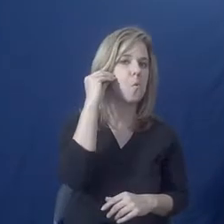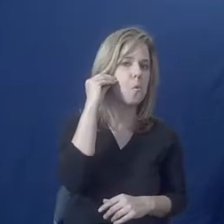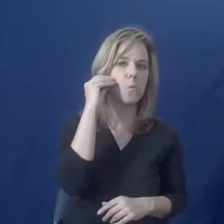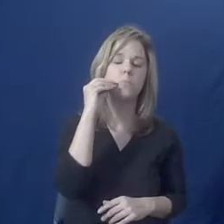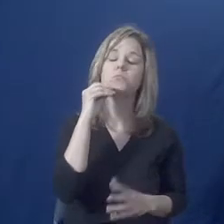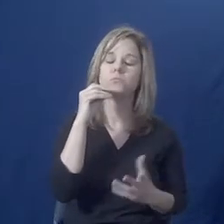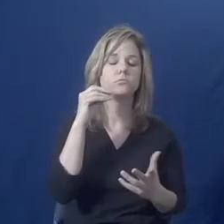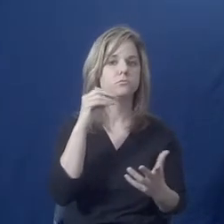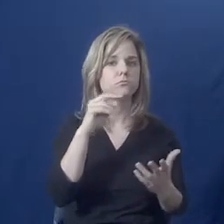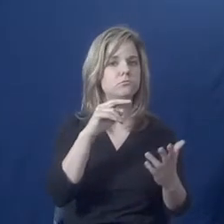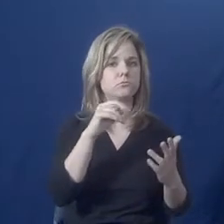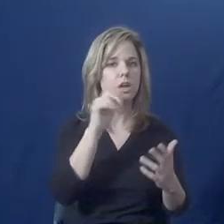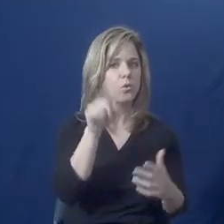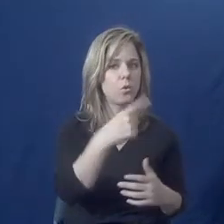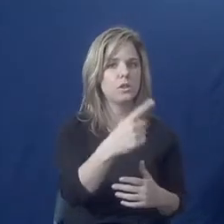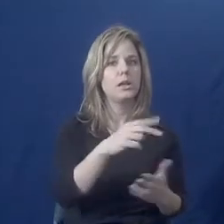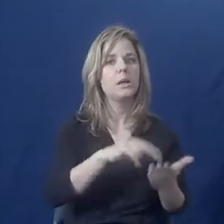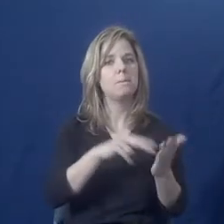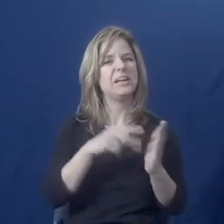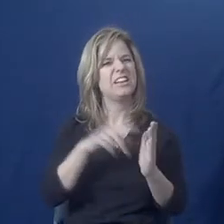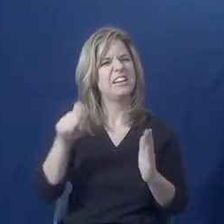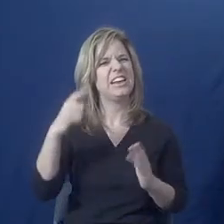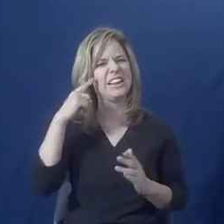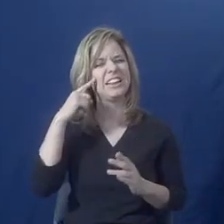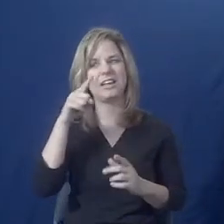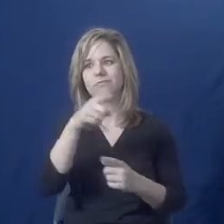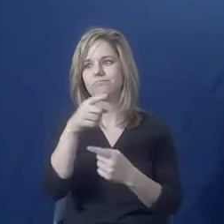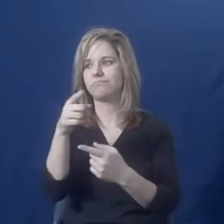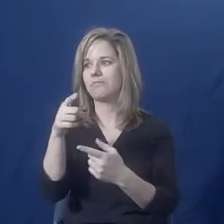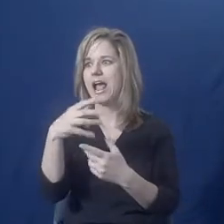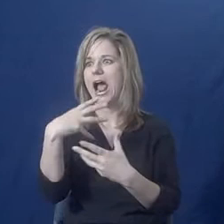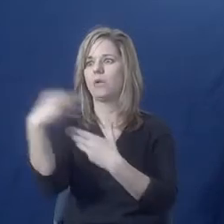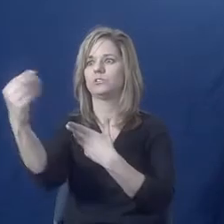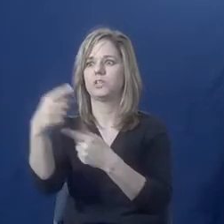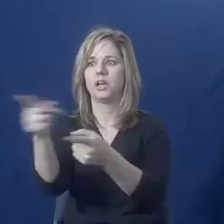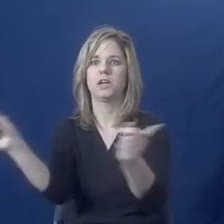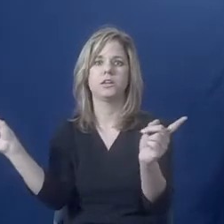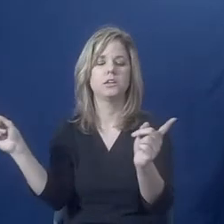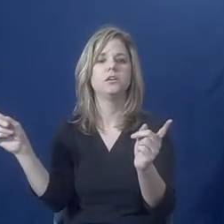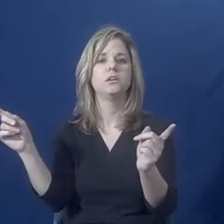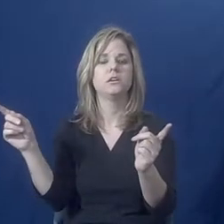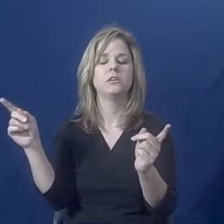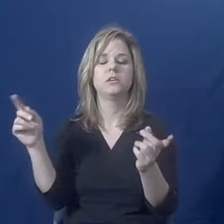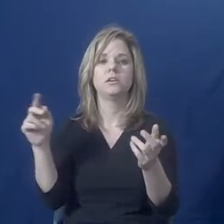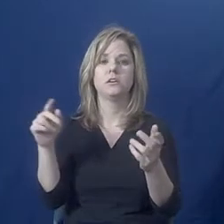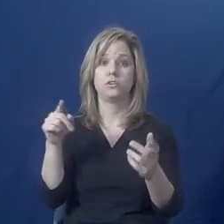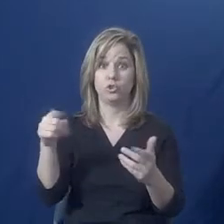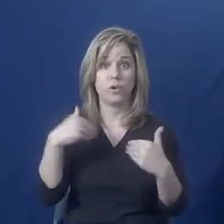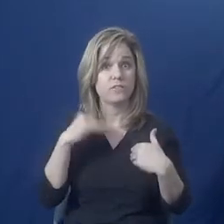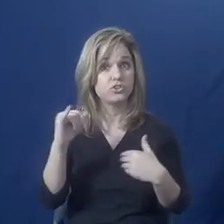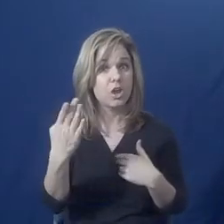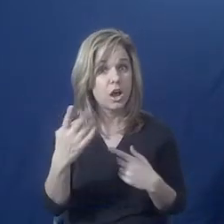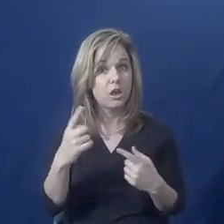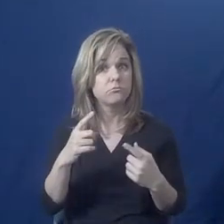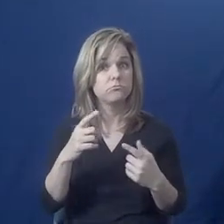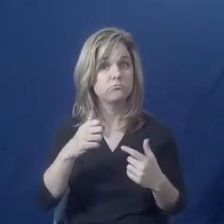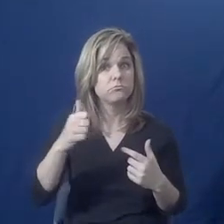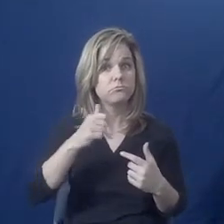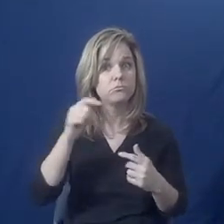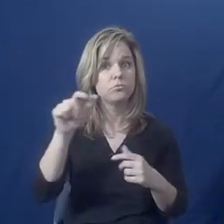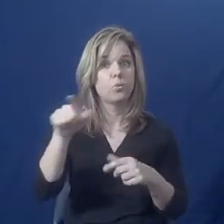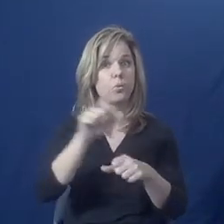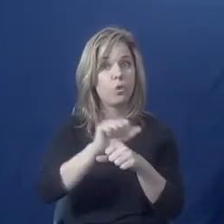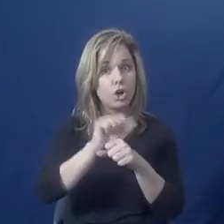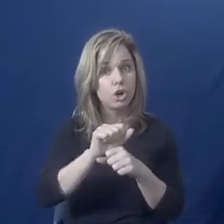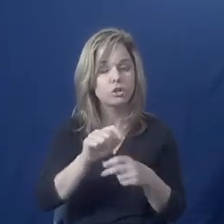but also safety out in public. So are you a person that has a job? Do you go to work or do you volunteer? Do you go to